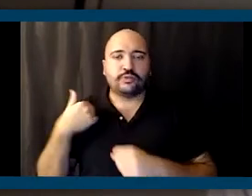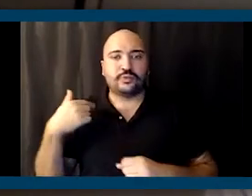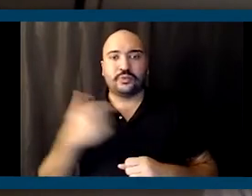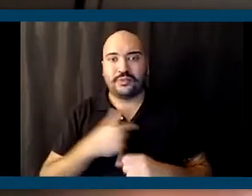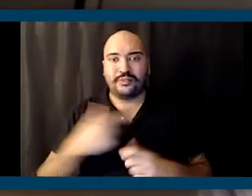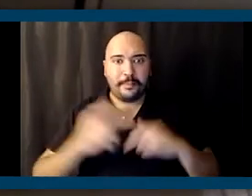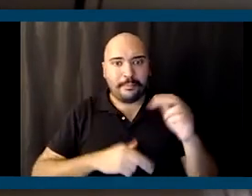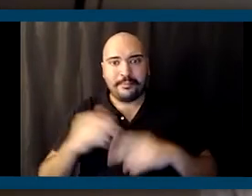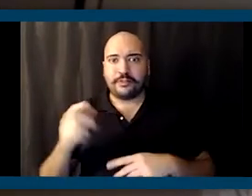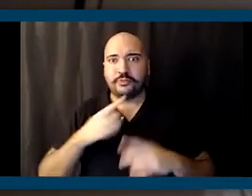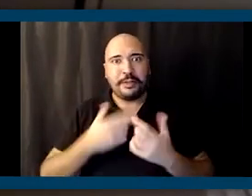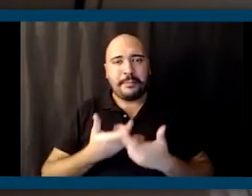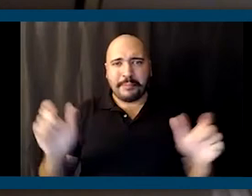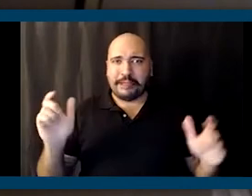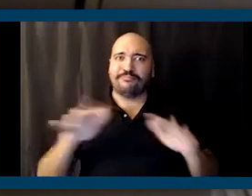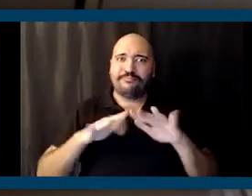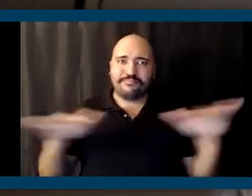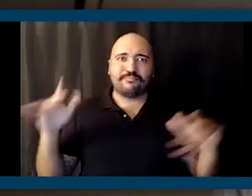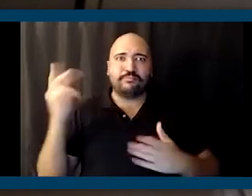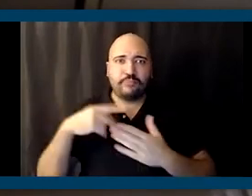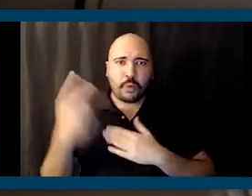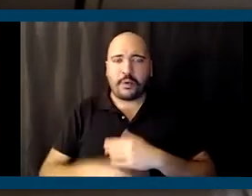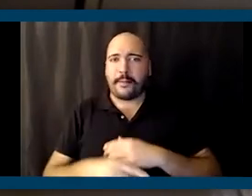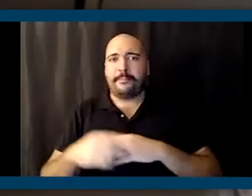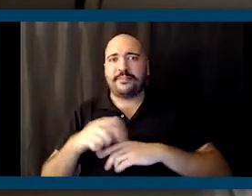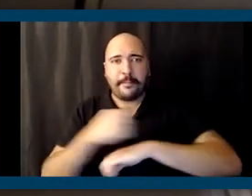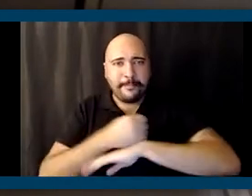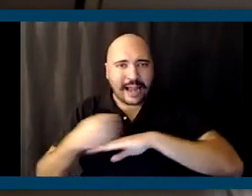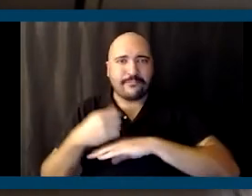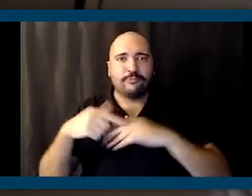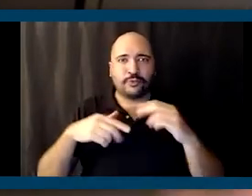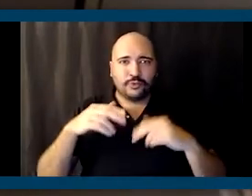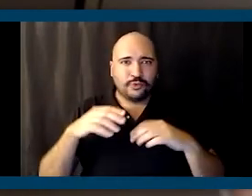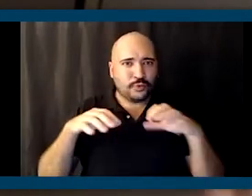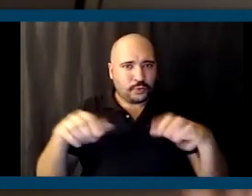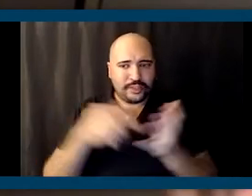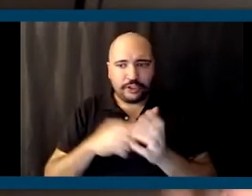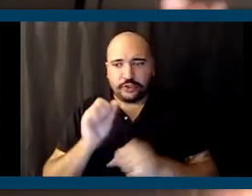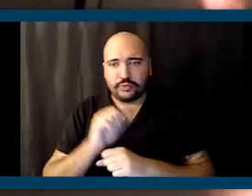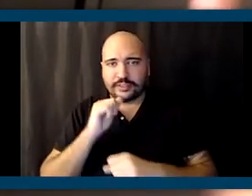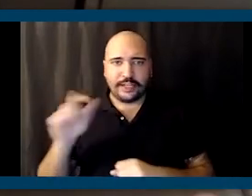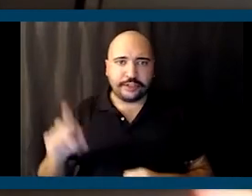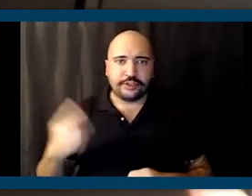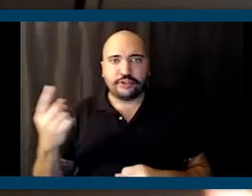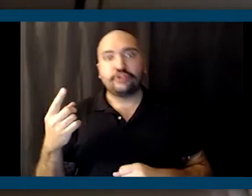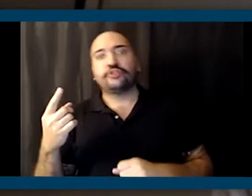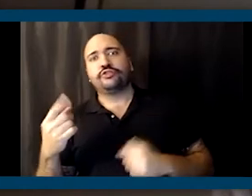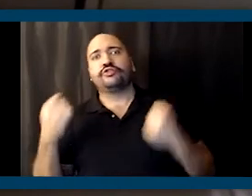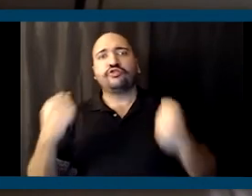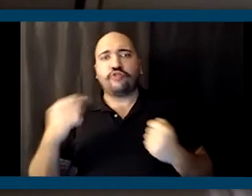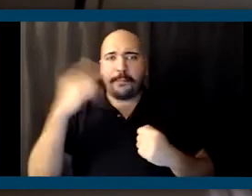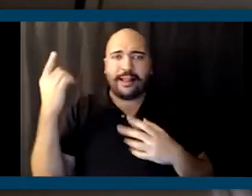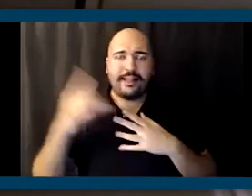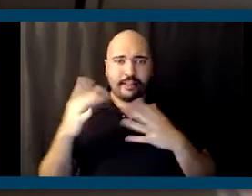know, we're building a very robust program or about platform to do just that, to build not just, um, strong black leaders,